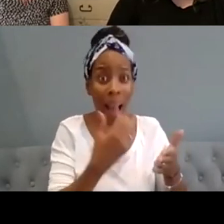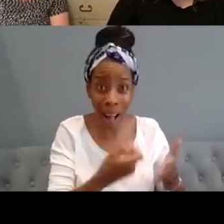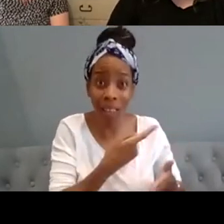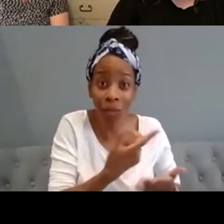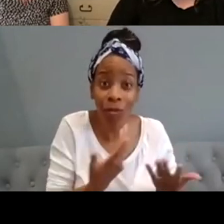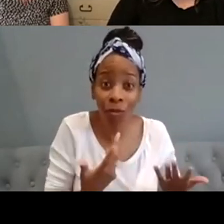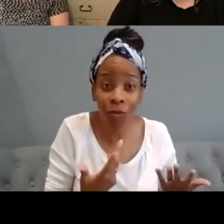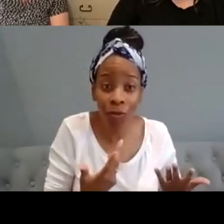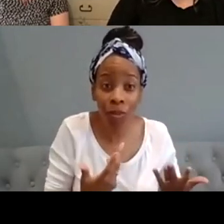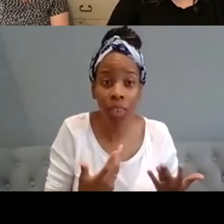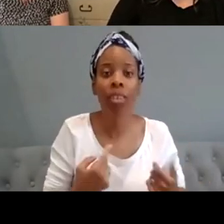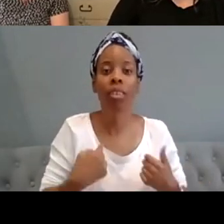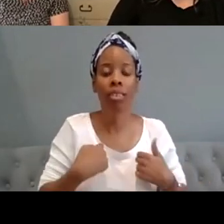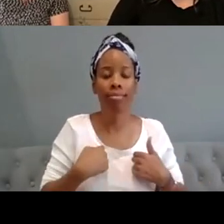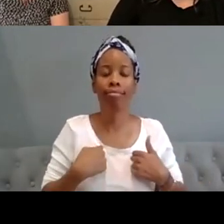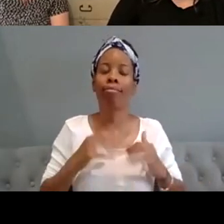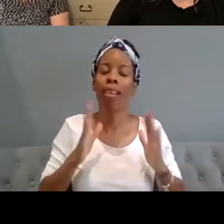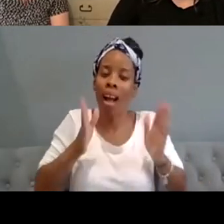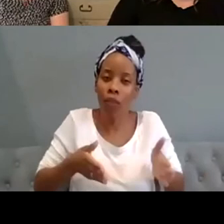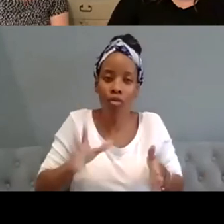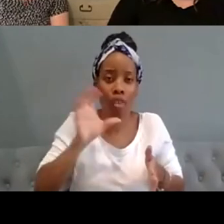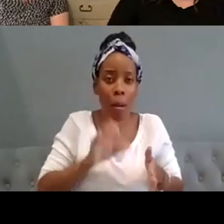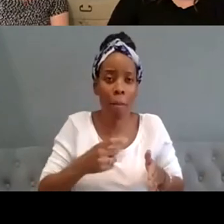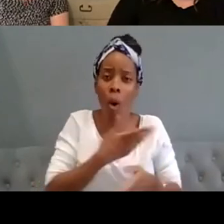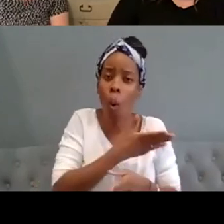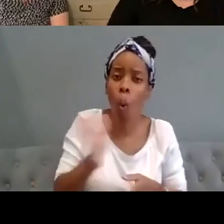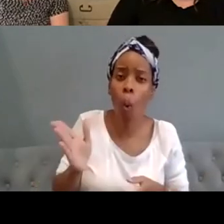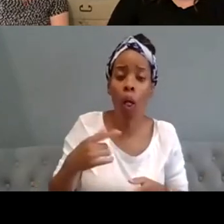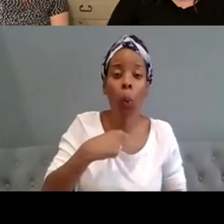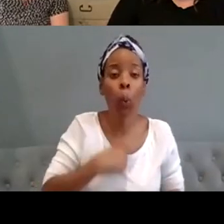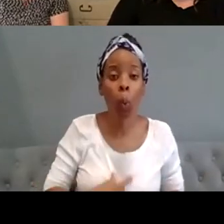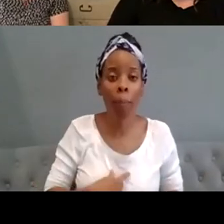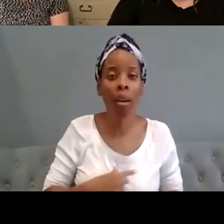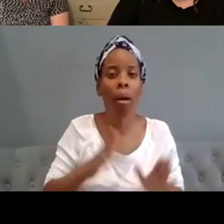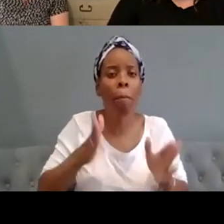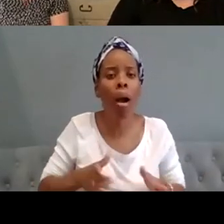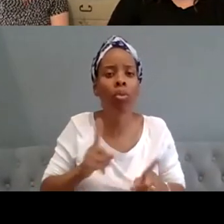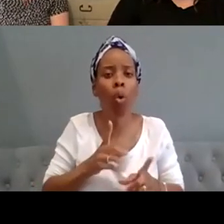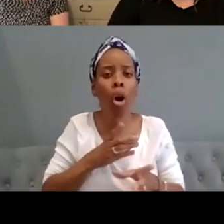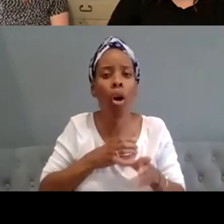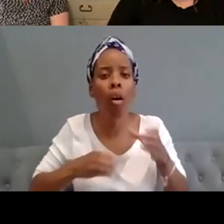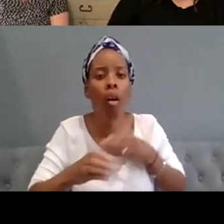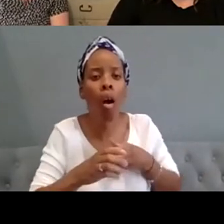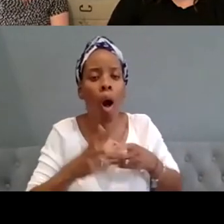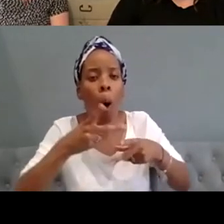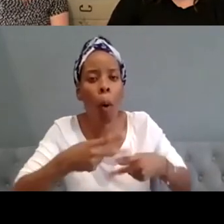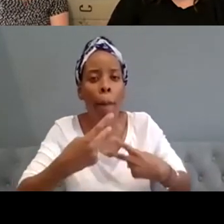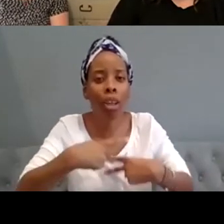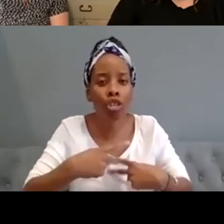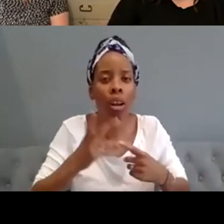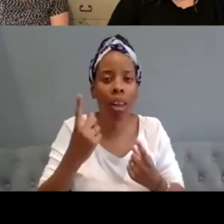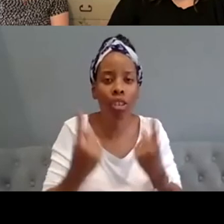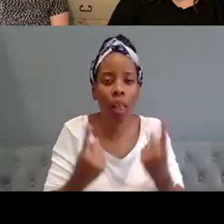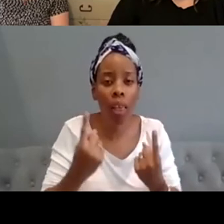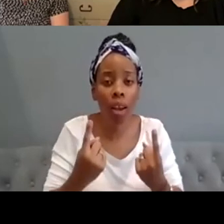about being human and just being about compassionate really and it was quite interesting that um one of the non-neurodivergent